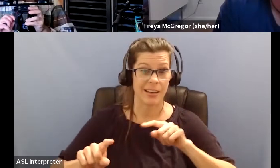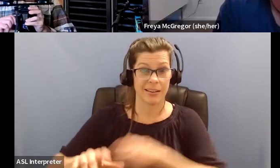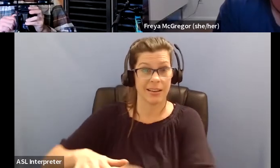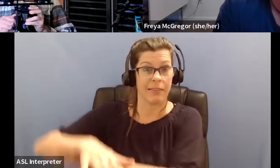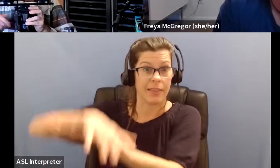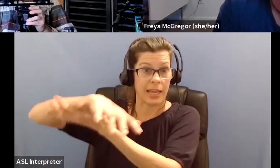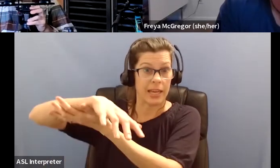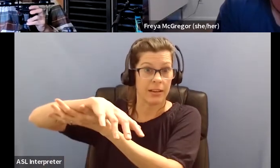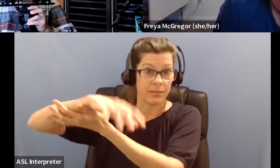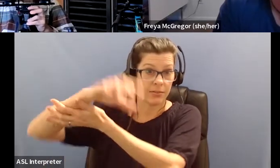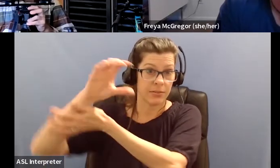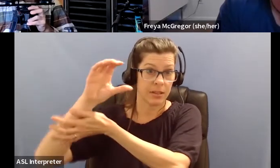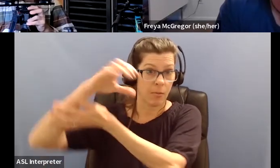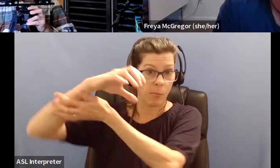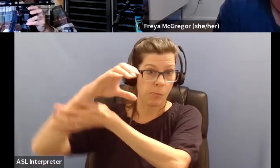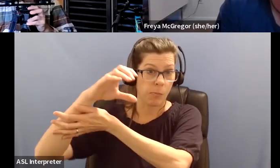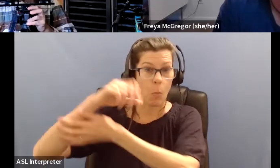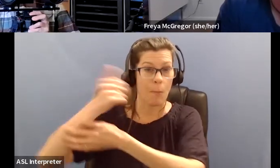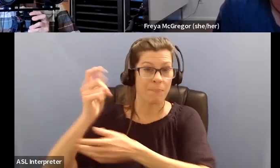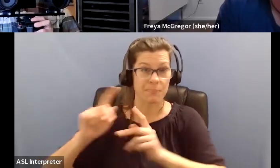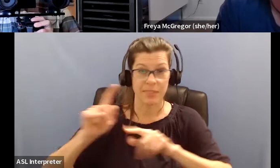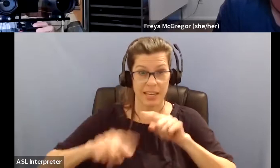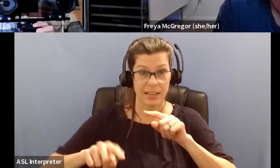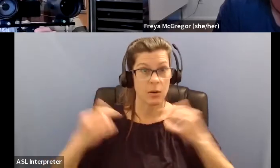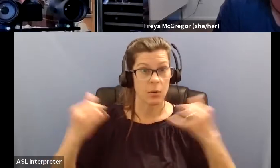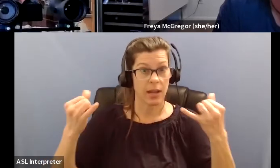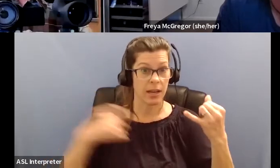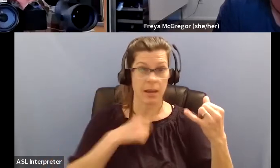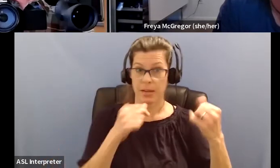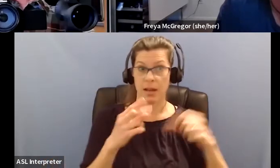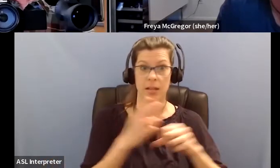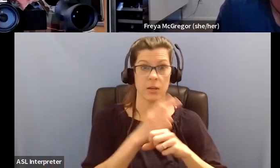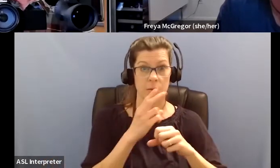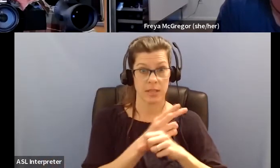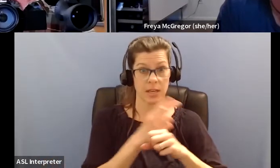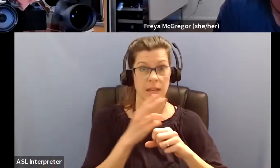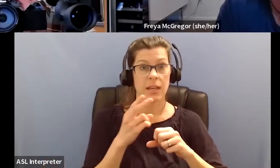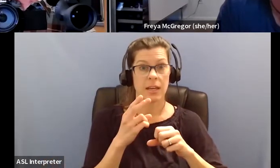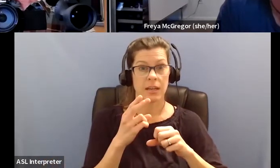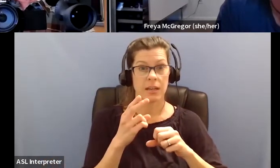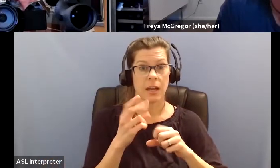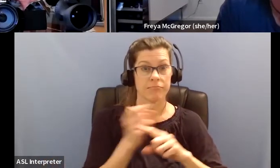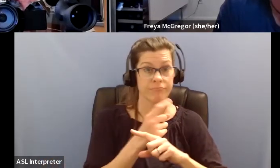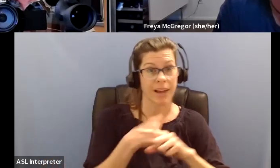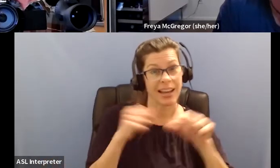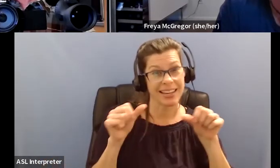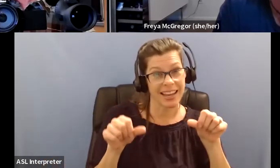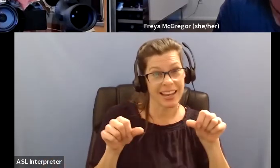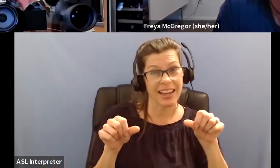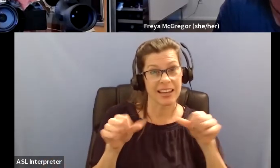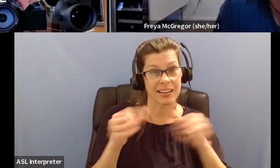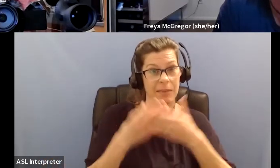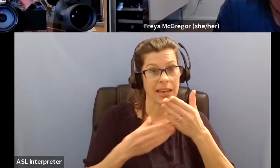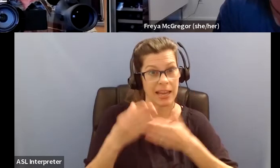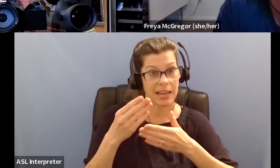right now, I'm not using the electric, and then I can also manually